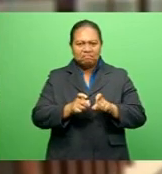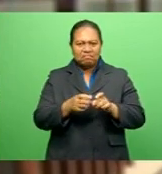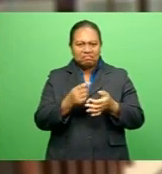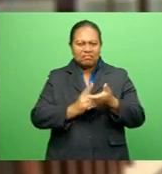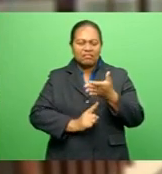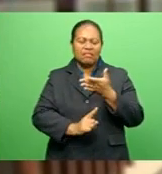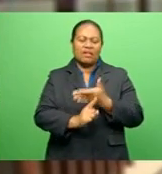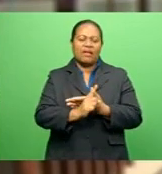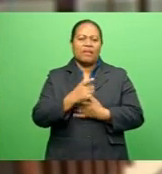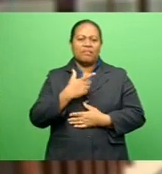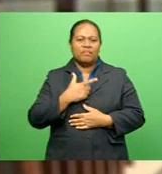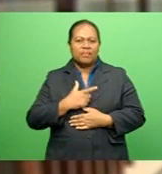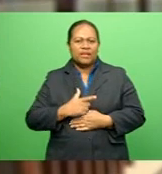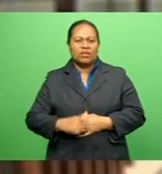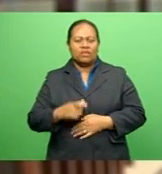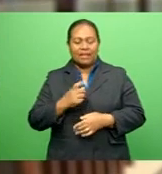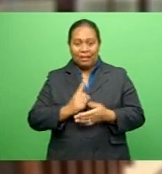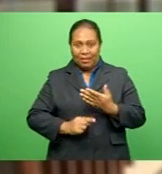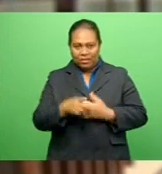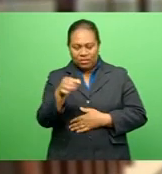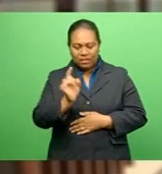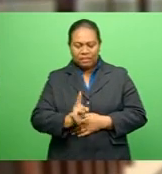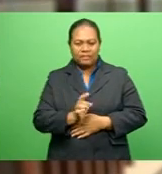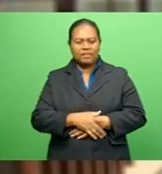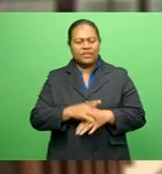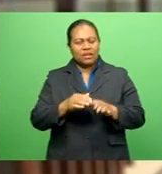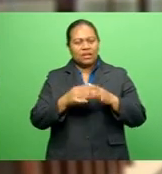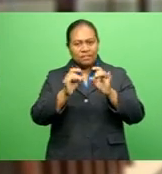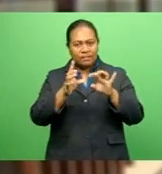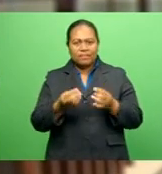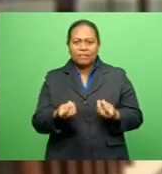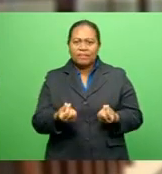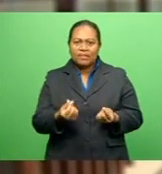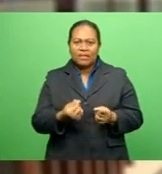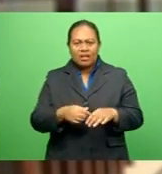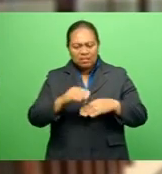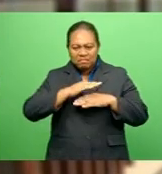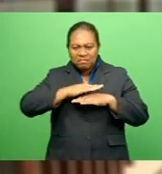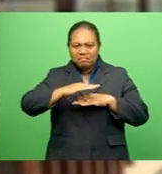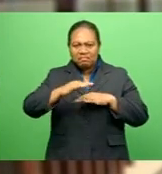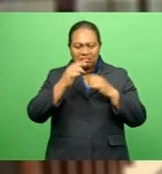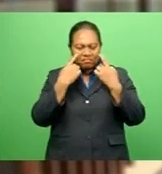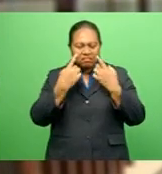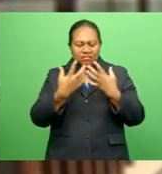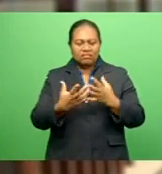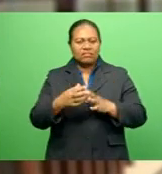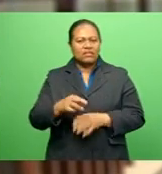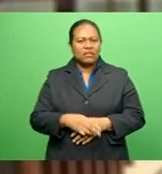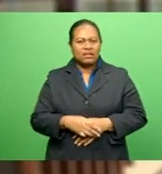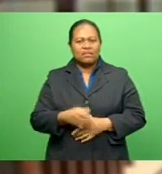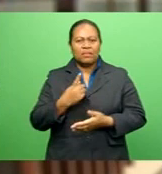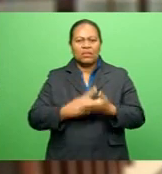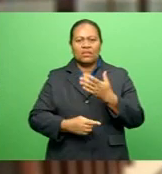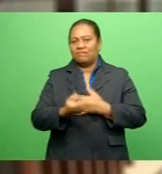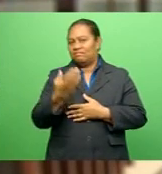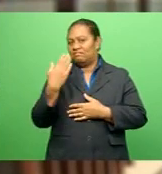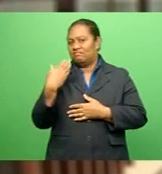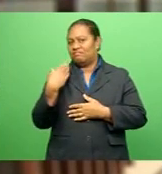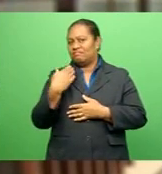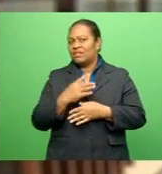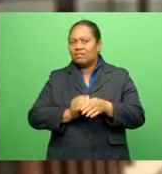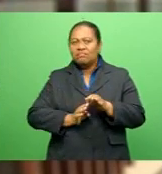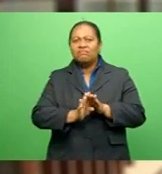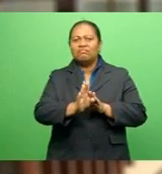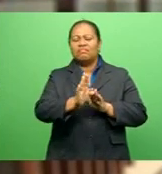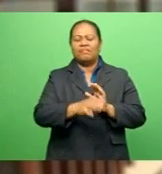generally treading water earlier today The Australian dollar was flat Drifting away from a recent one-week high While the Kiwi remained